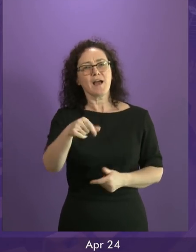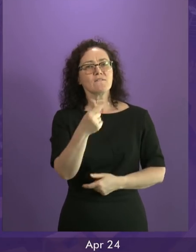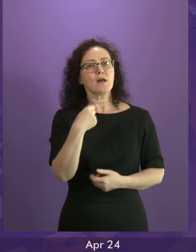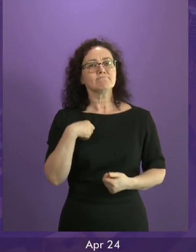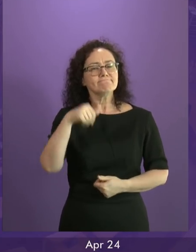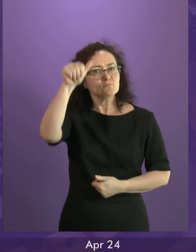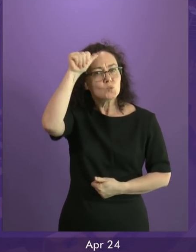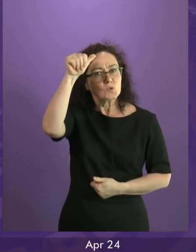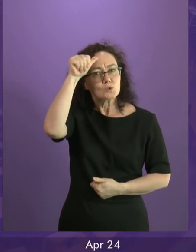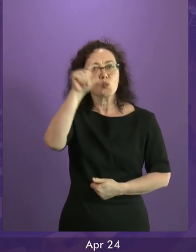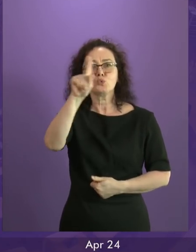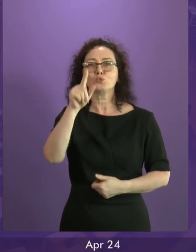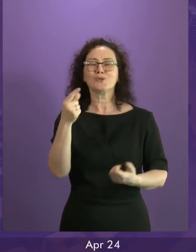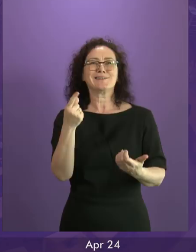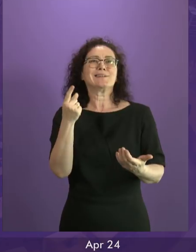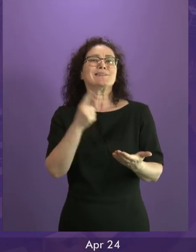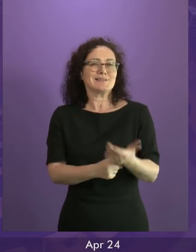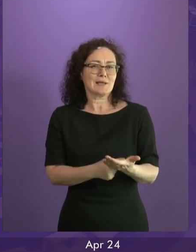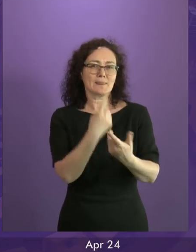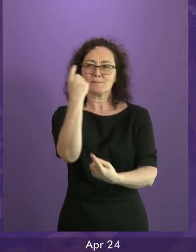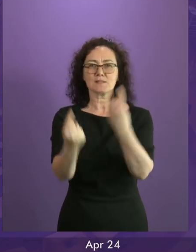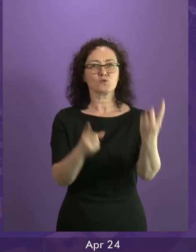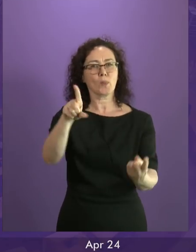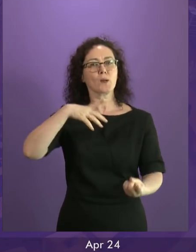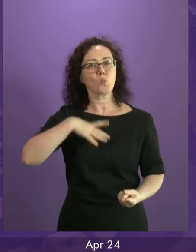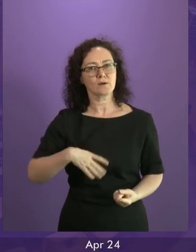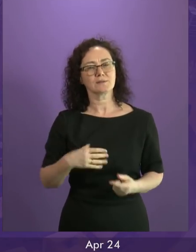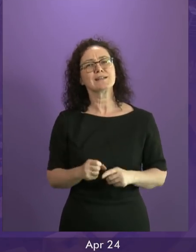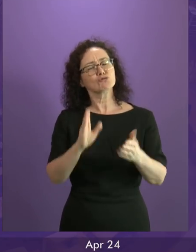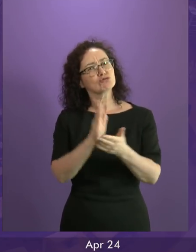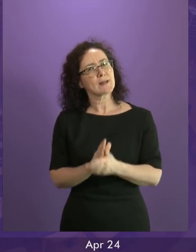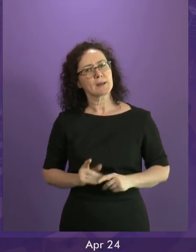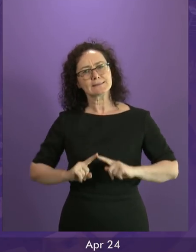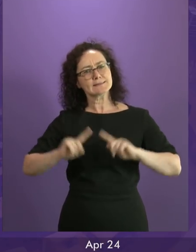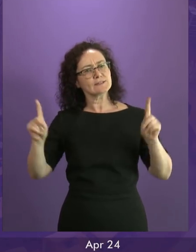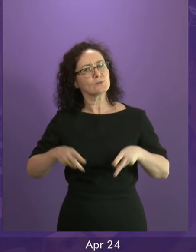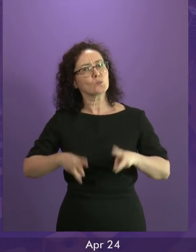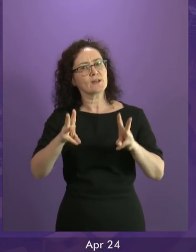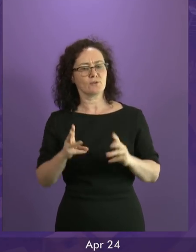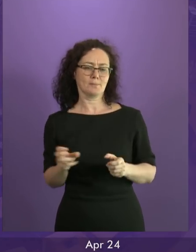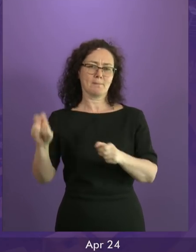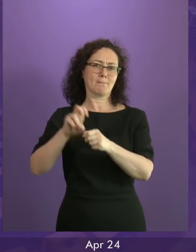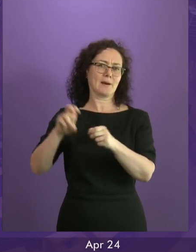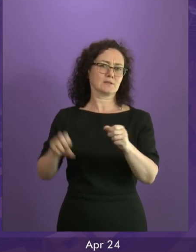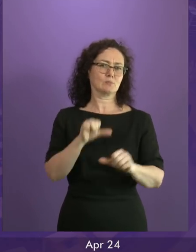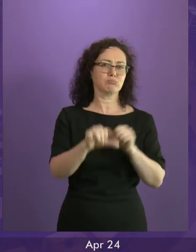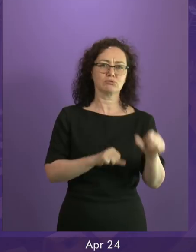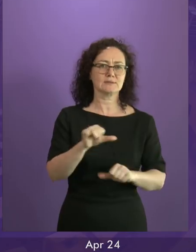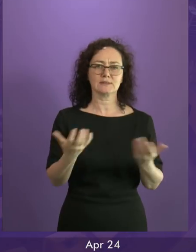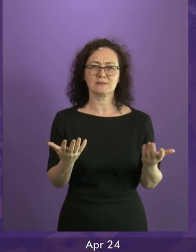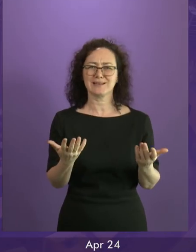manner. It's about trying to do things in a markedly different way to the whole Brexit process, which has caused so much